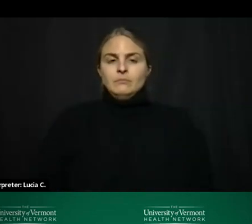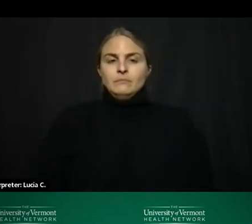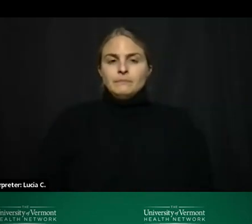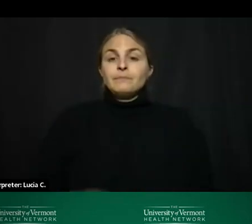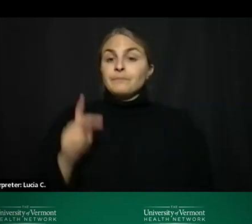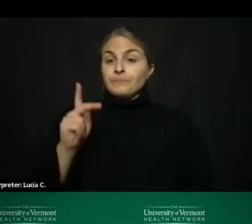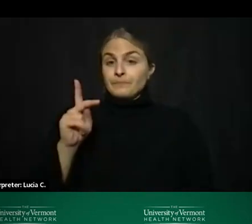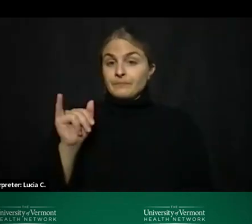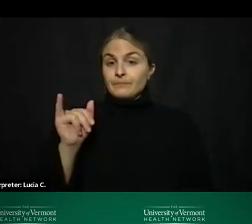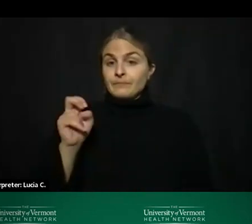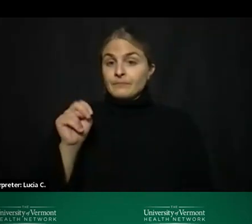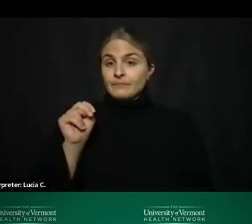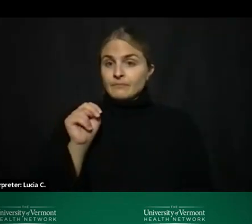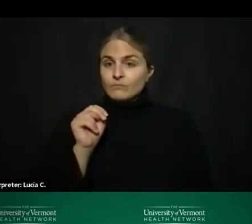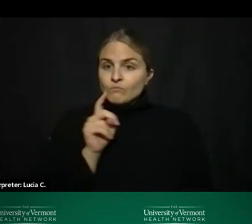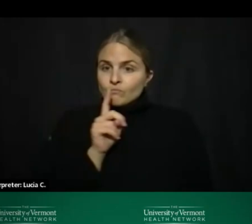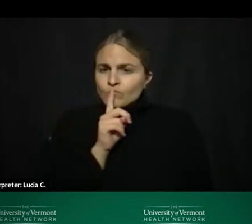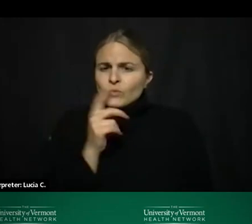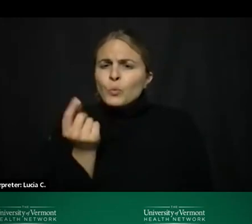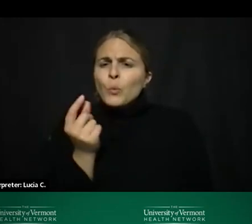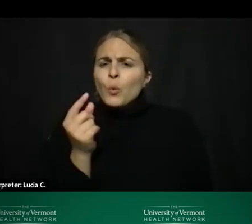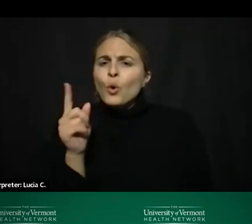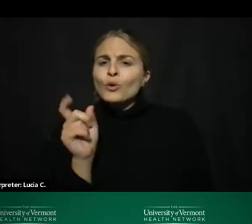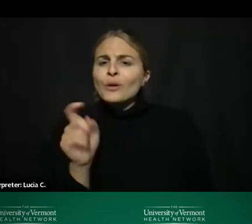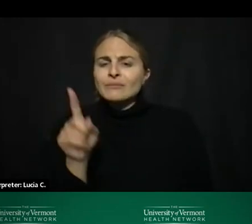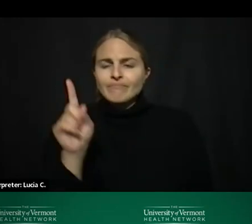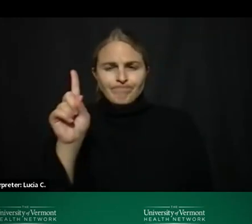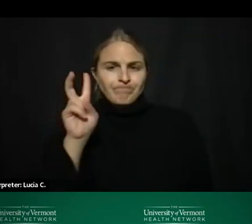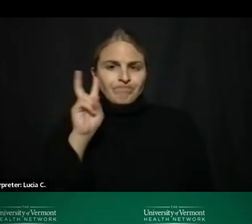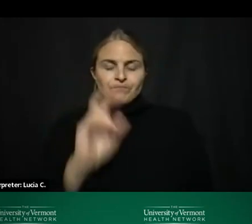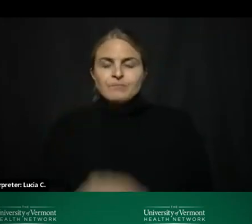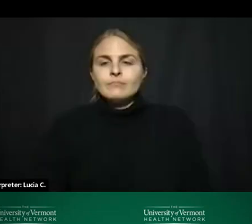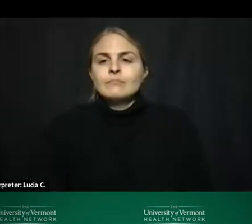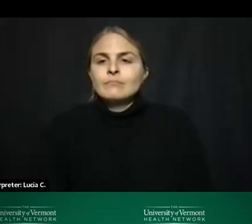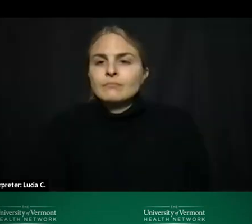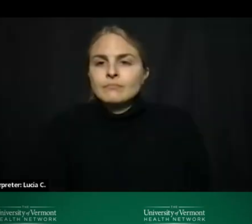um oh we might have one more question let me just see